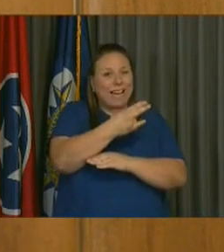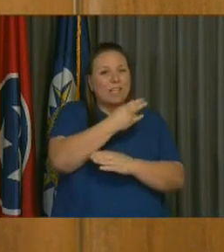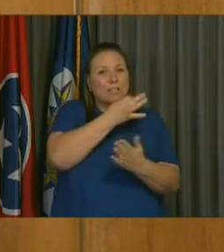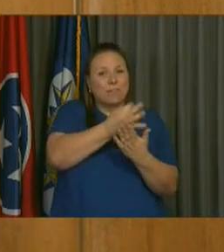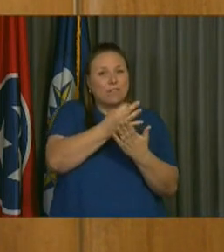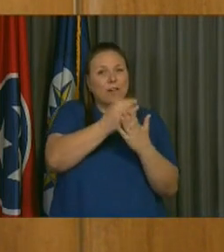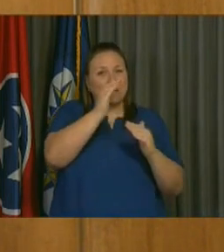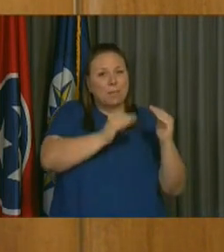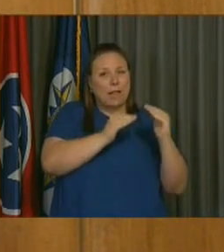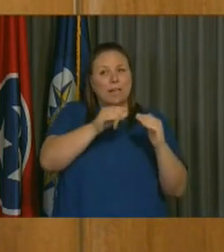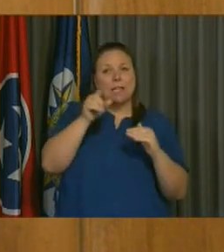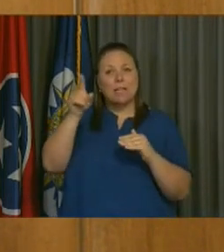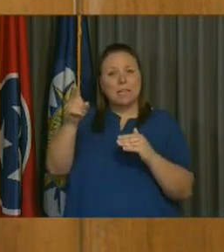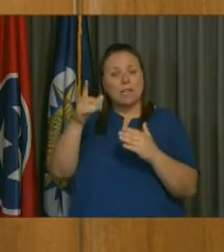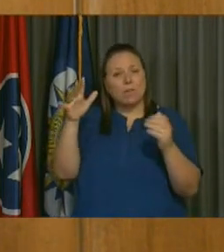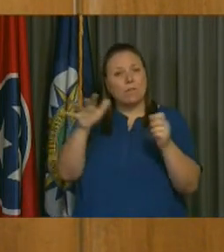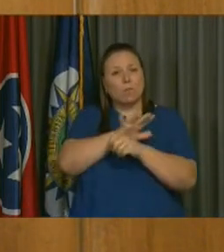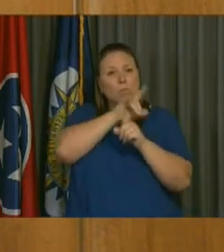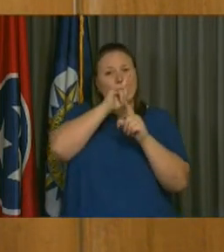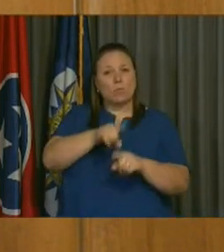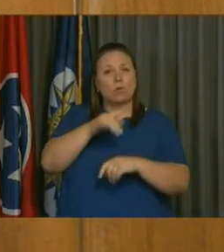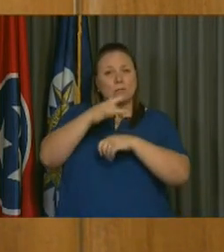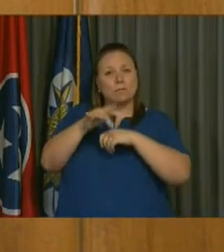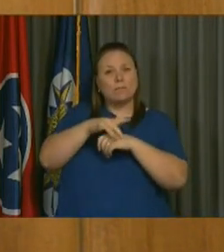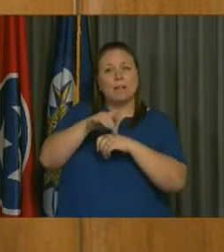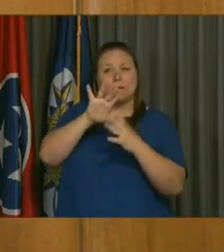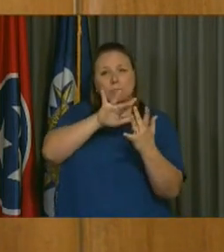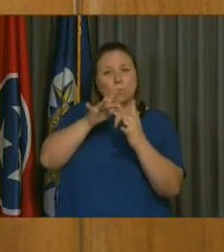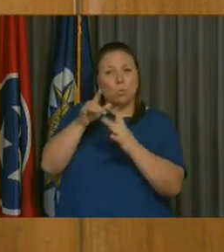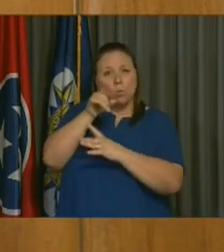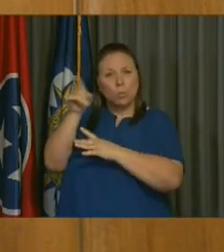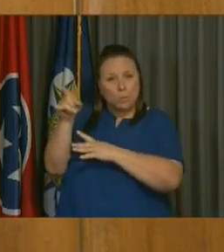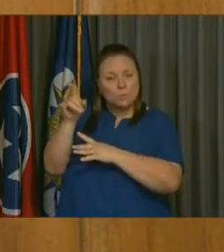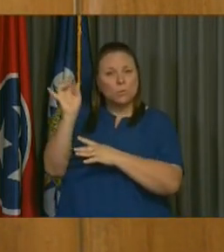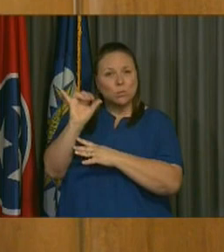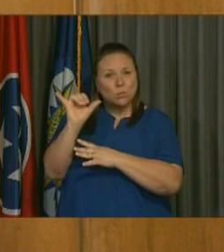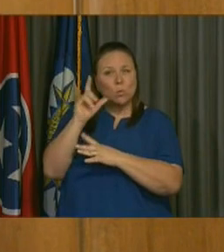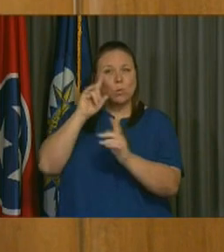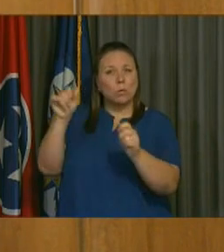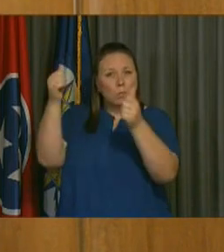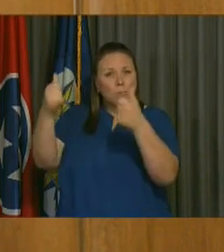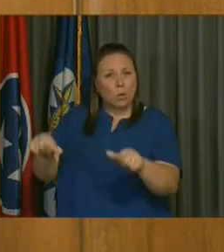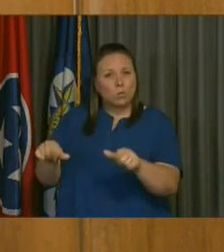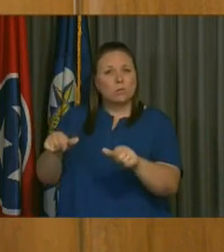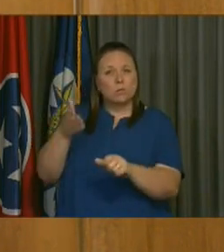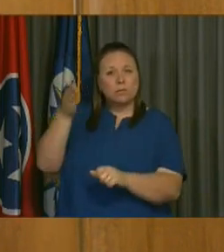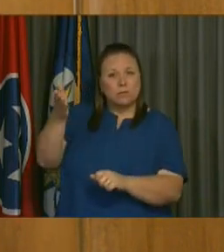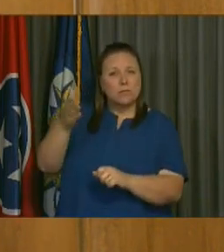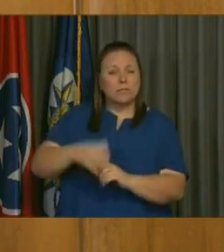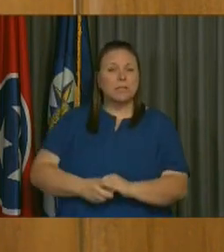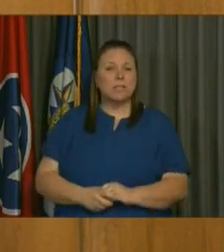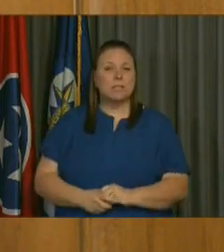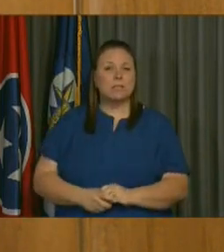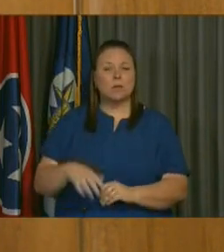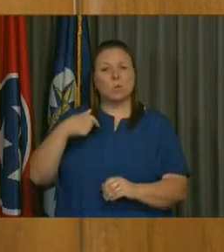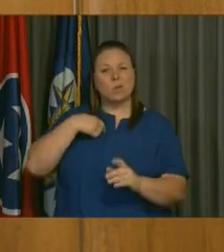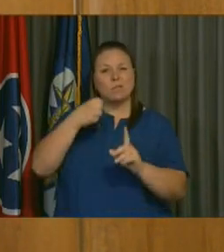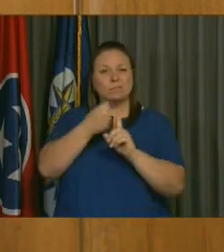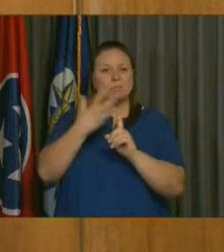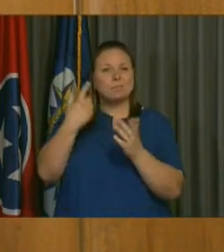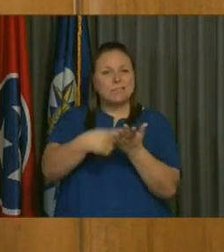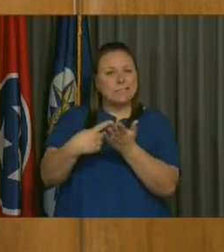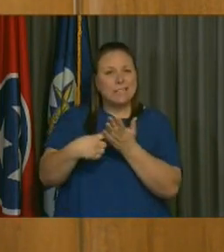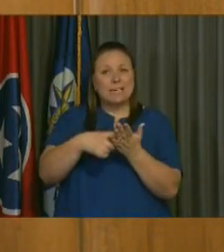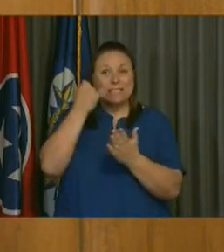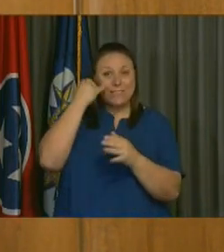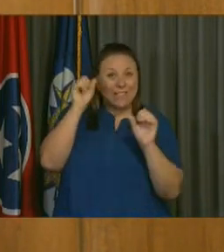Moody's full report's available online, and we may post that to our website. We've been talking a bit about whether we can